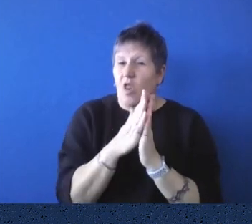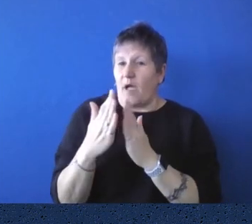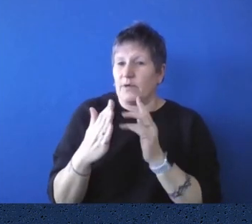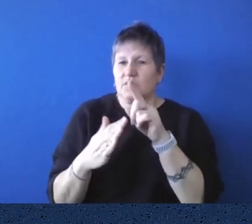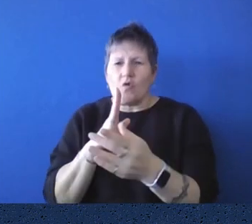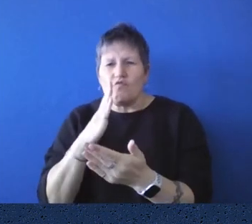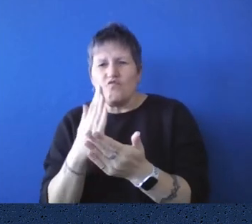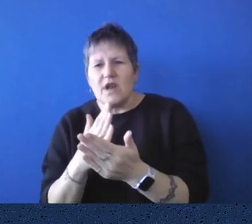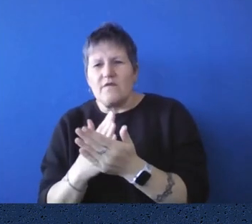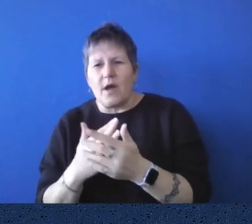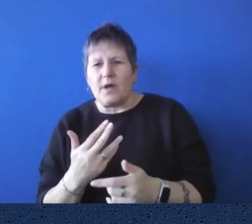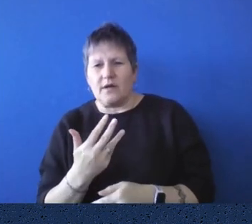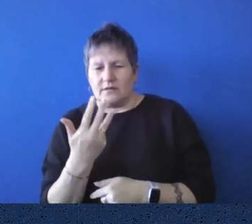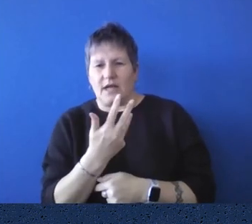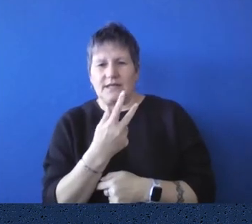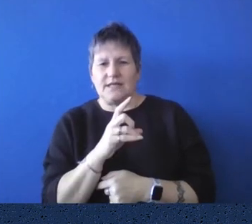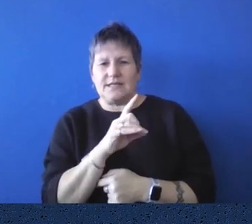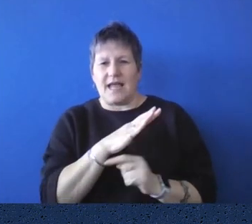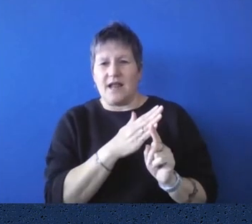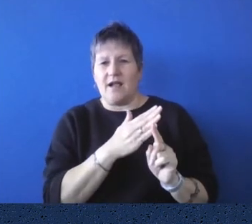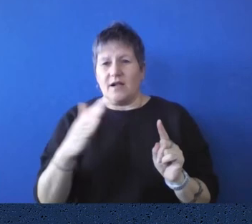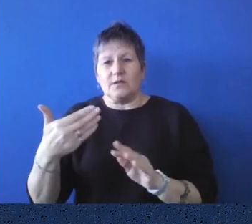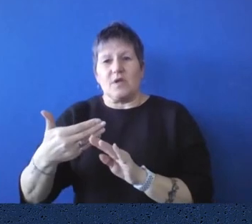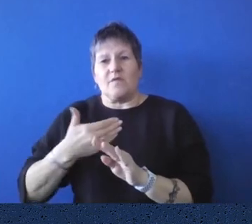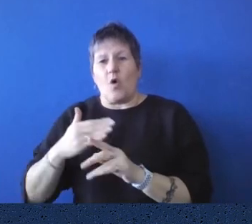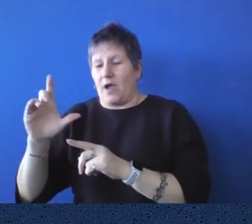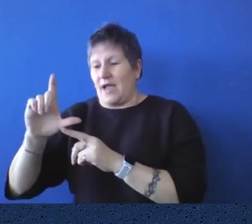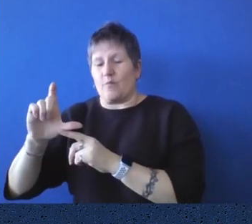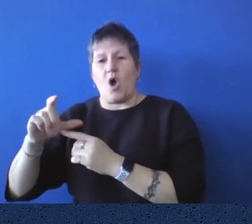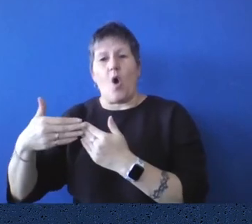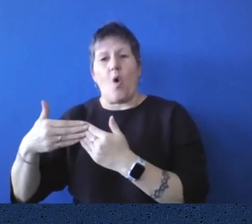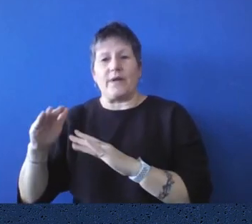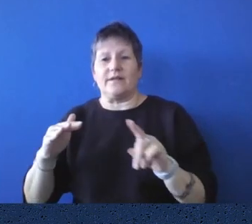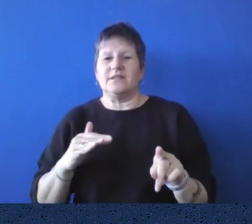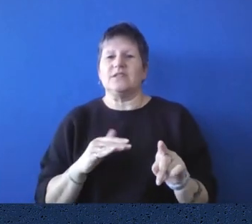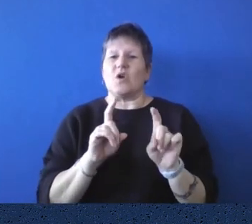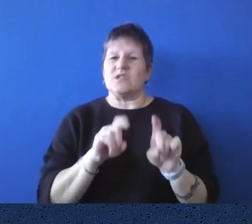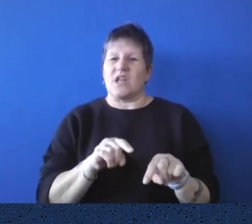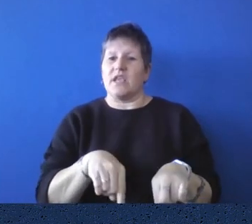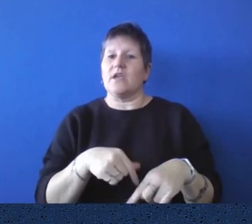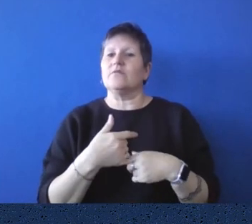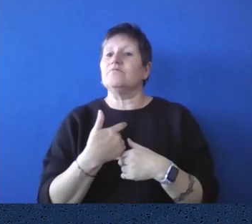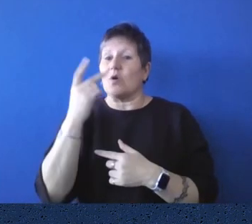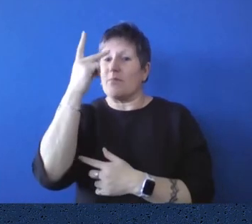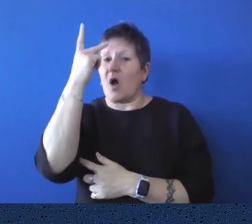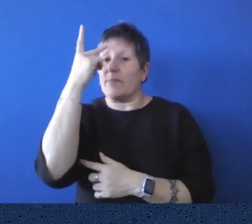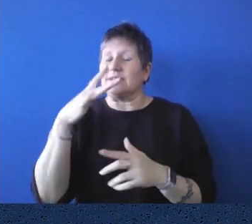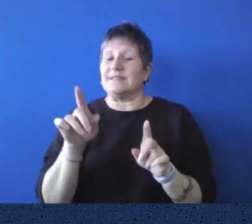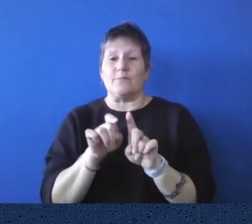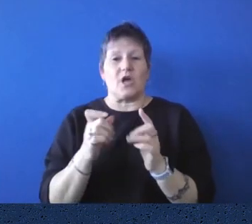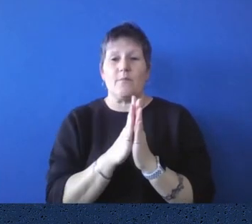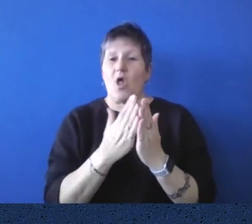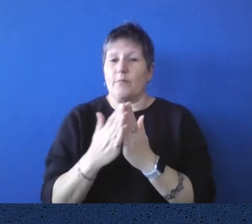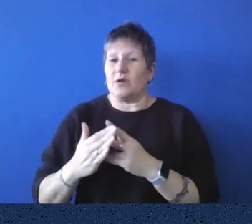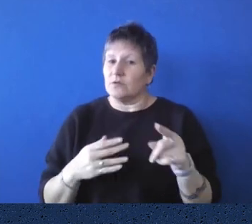until, uh, the parliament house in Canberra was open and they had the two librarians here too. they had the federal, uh, parliamentary librarian